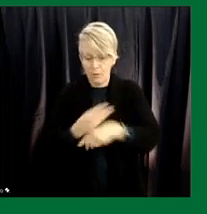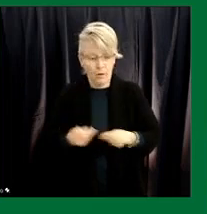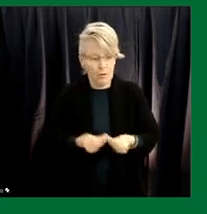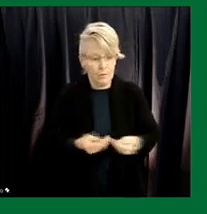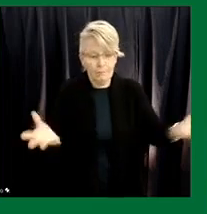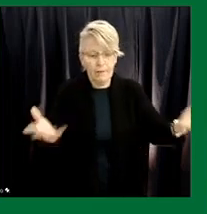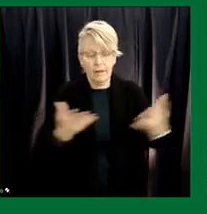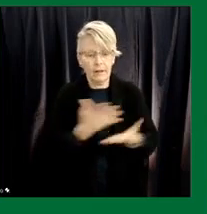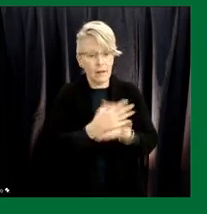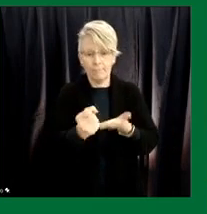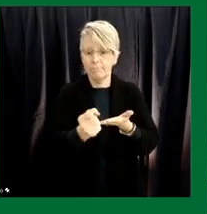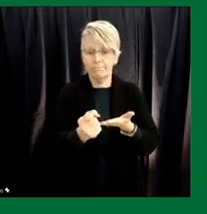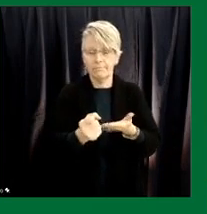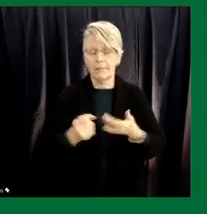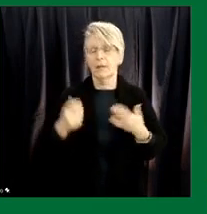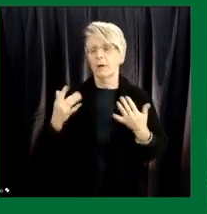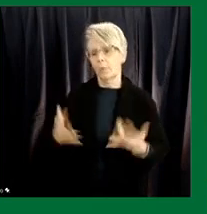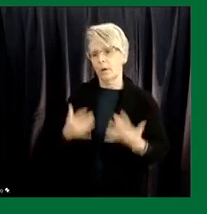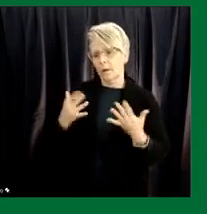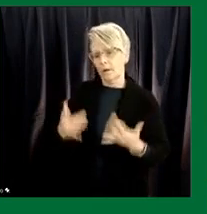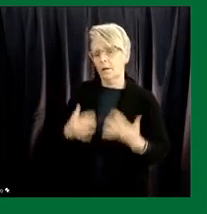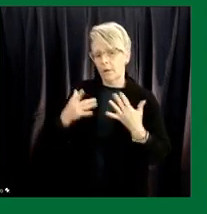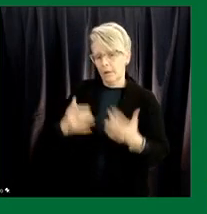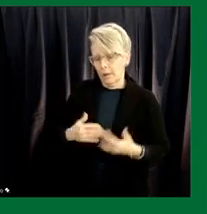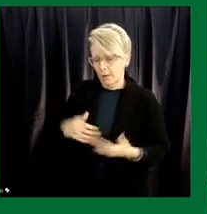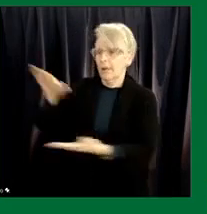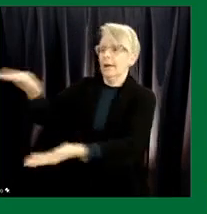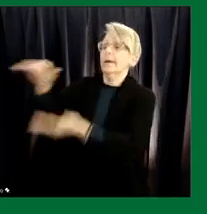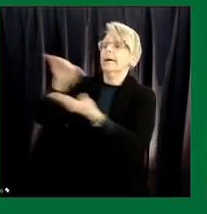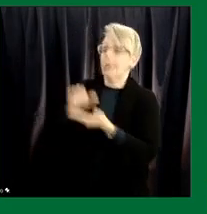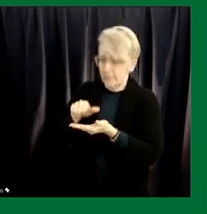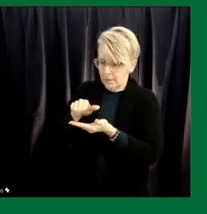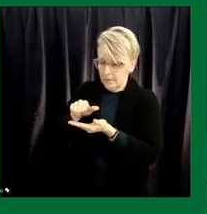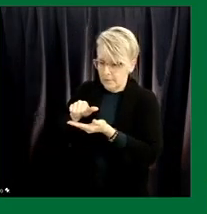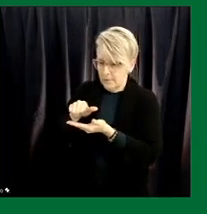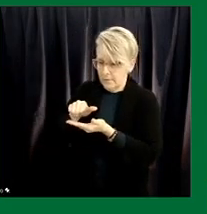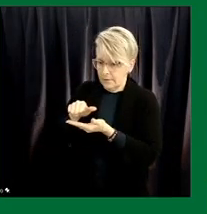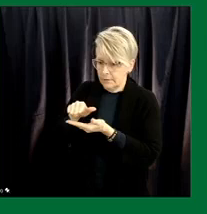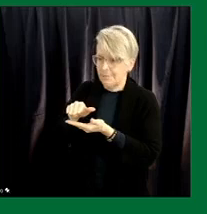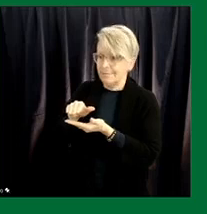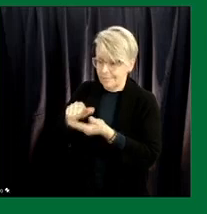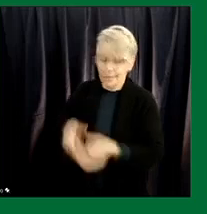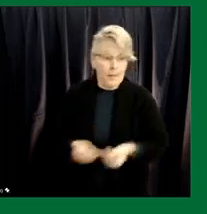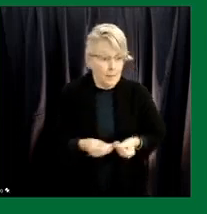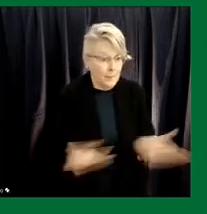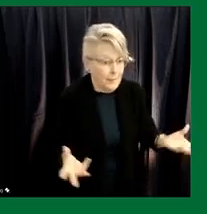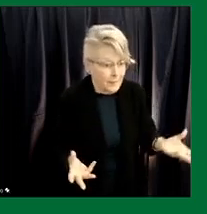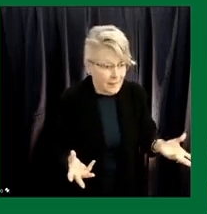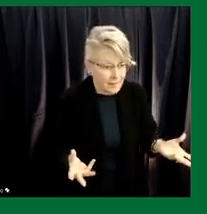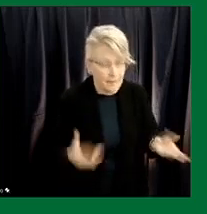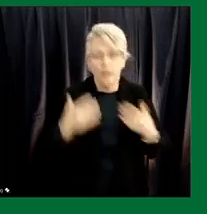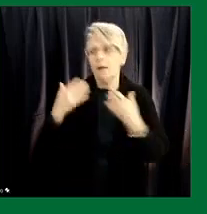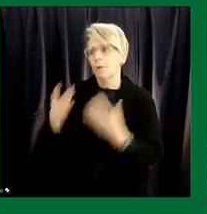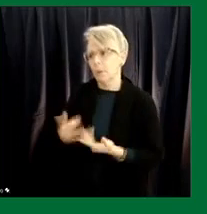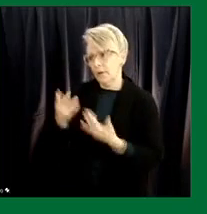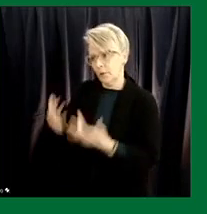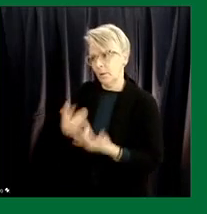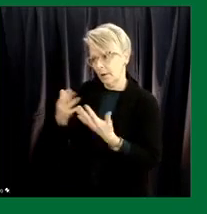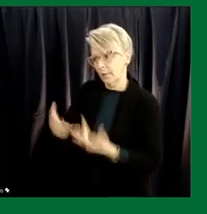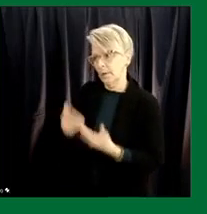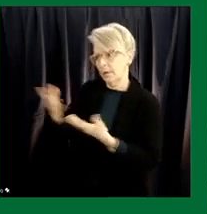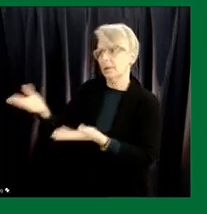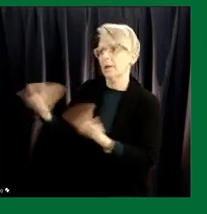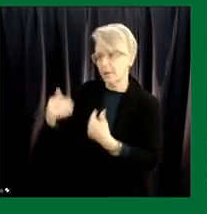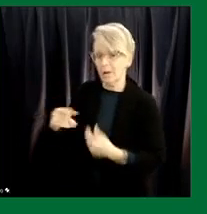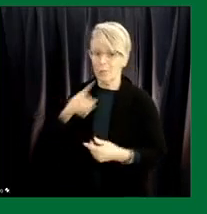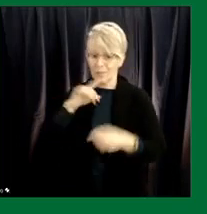week and then we wait for our next shipment to arrive. As you can imagine we could much have this happen much more